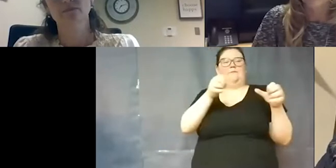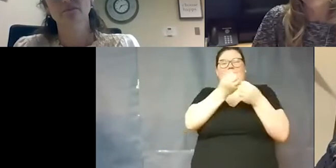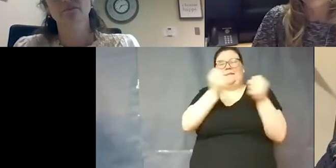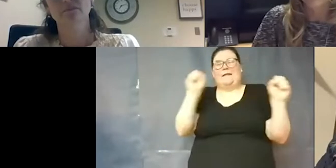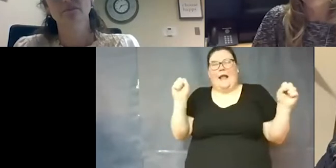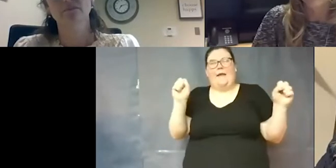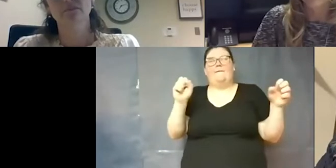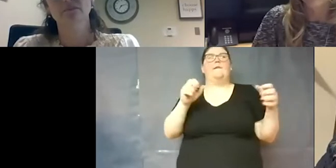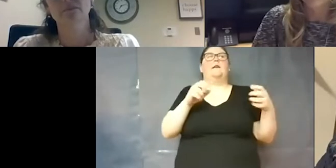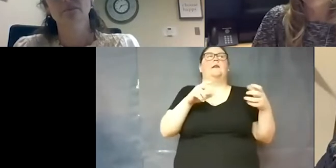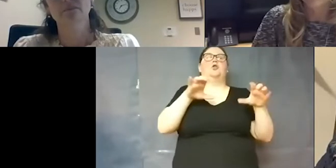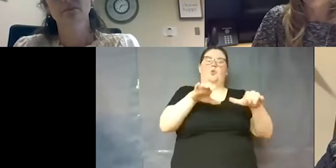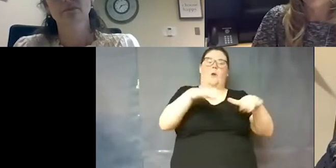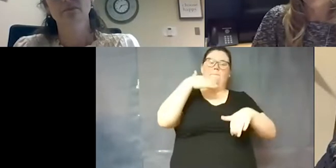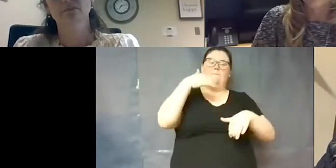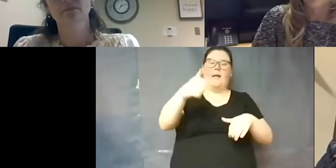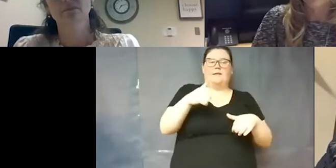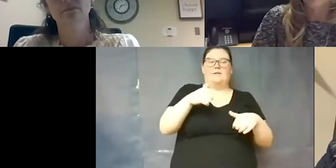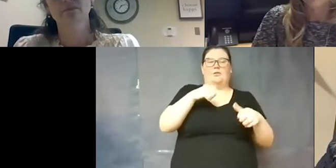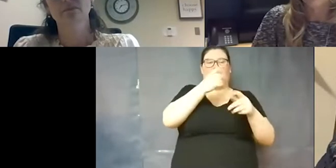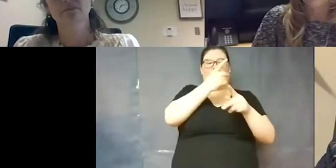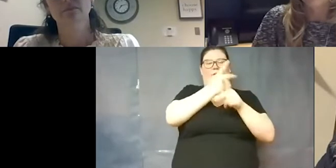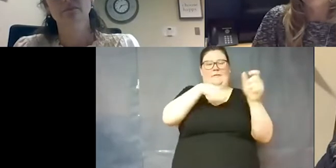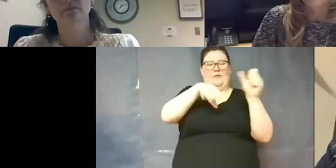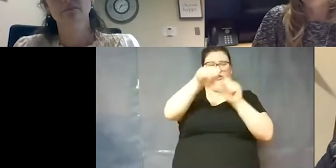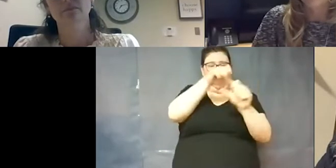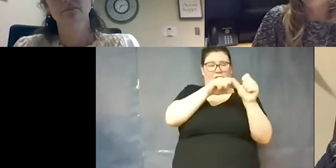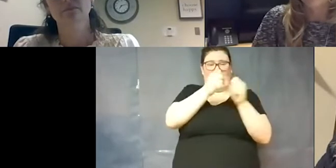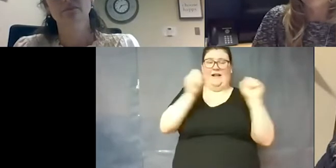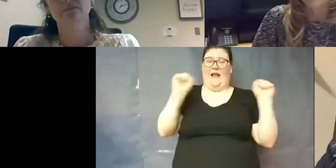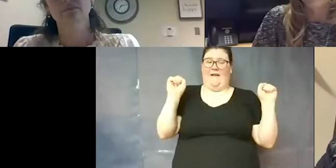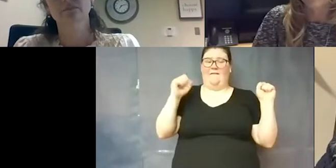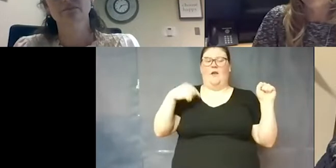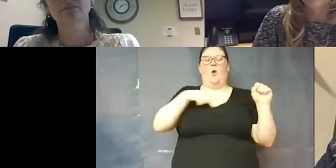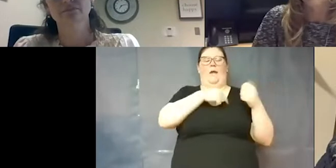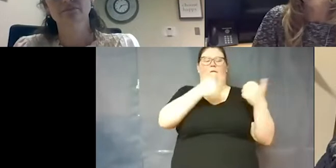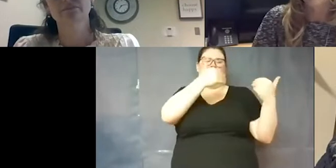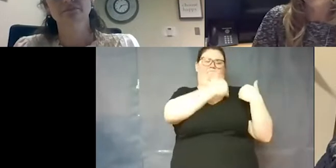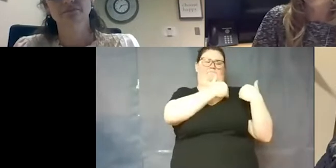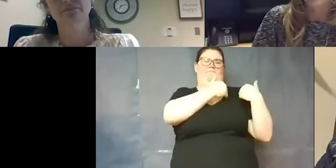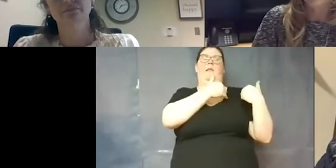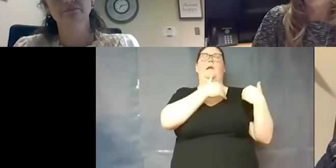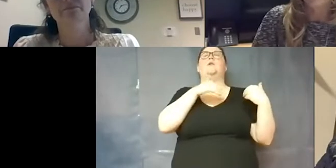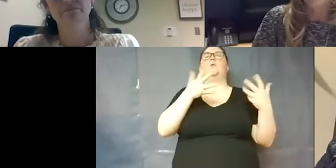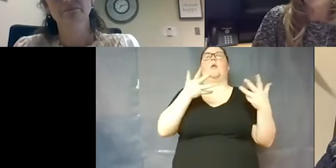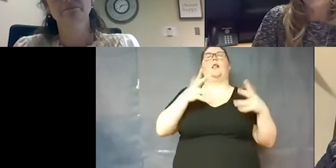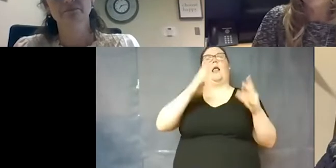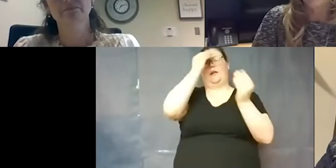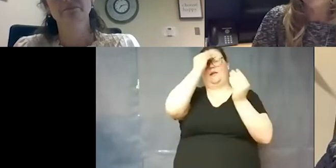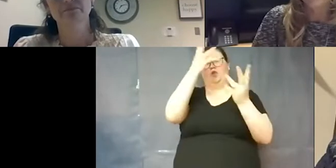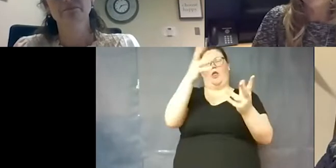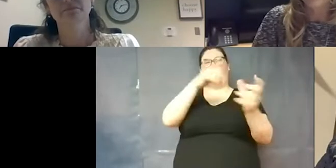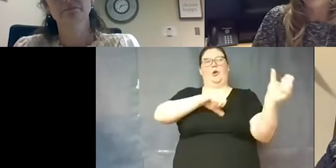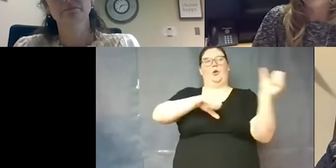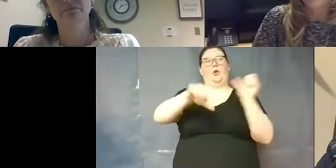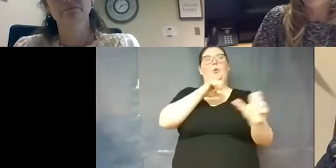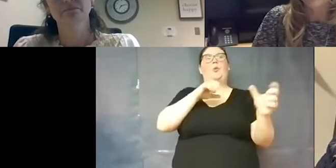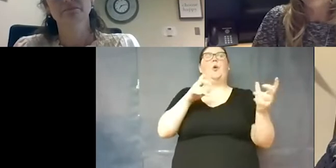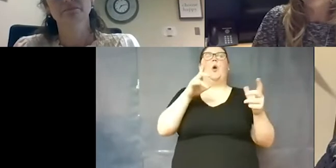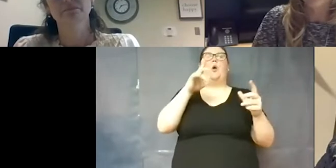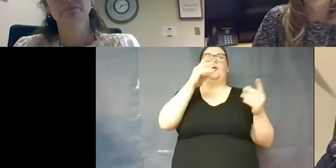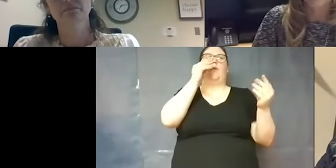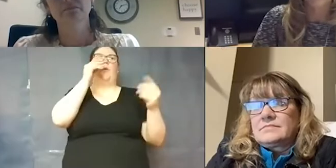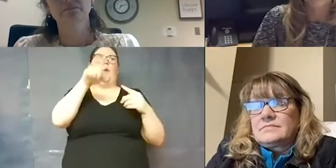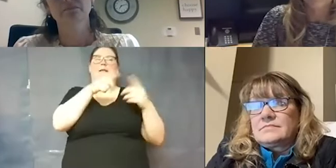to do our best to keep each other safe then we have that responsibility to just let each other know uh when this is happening because